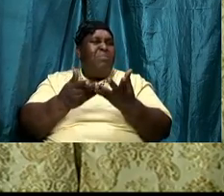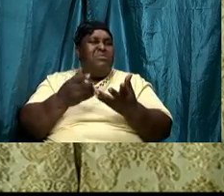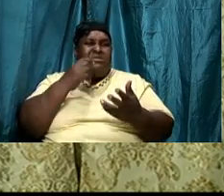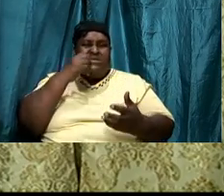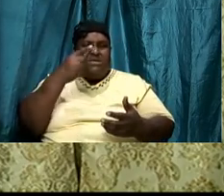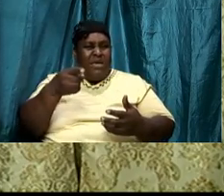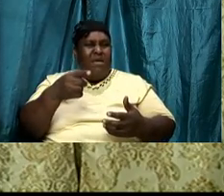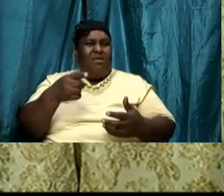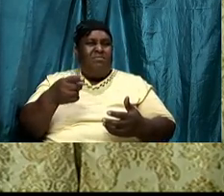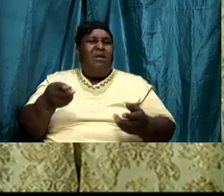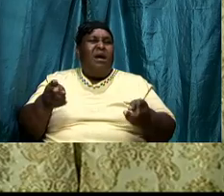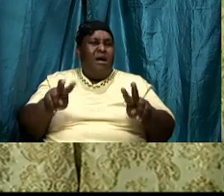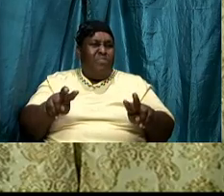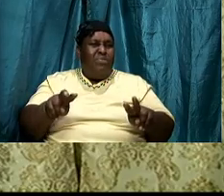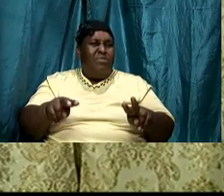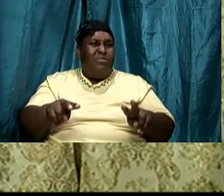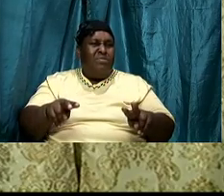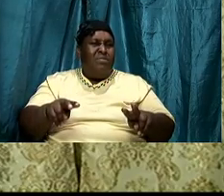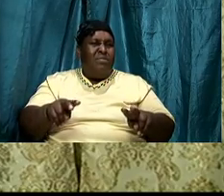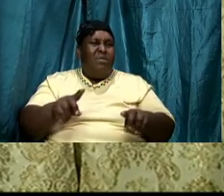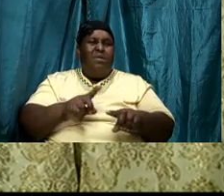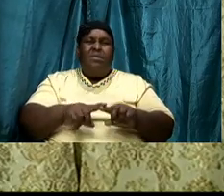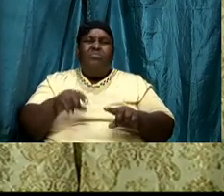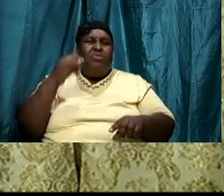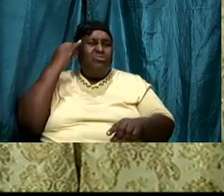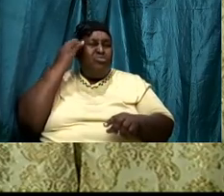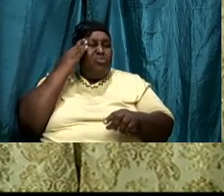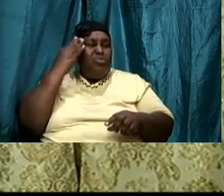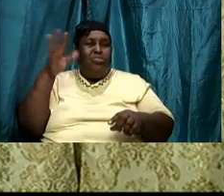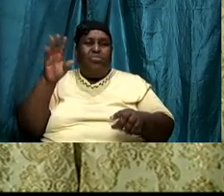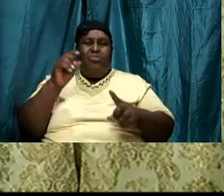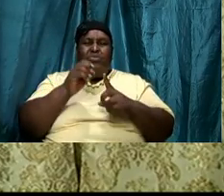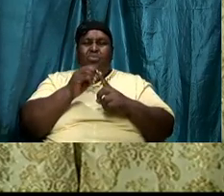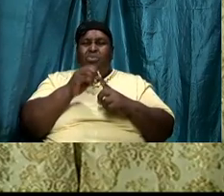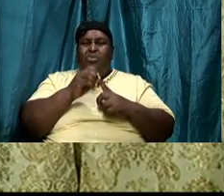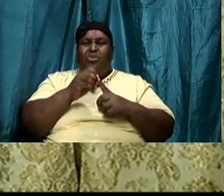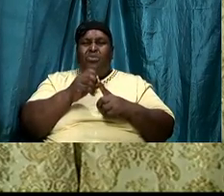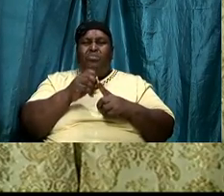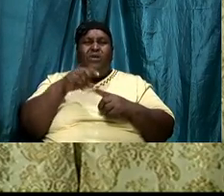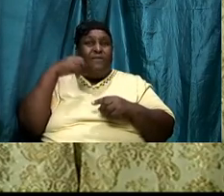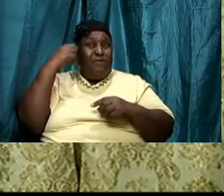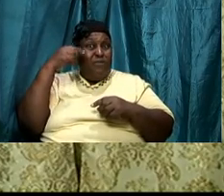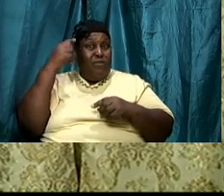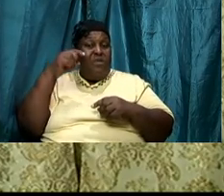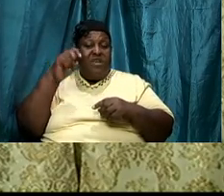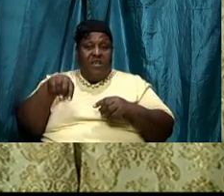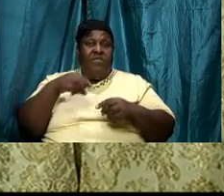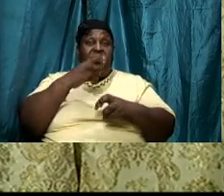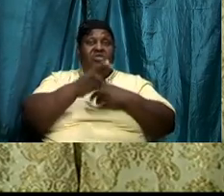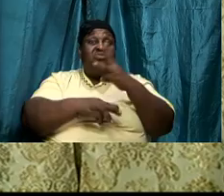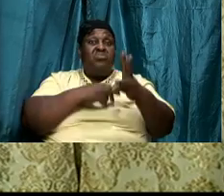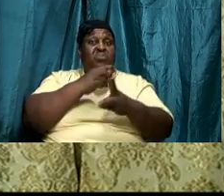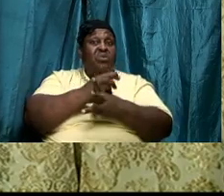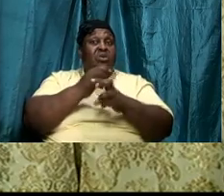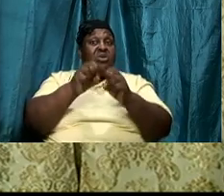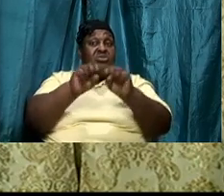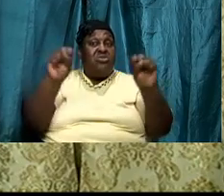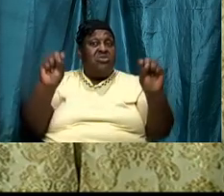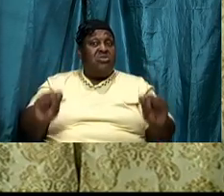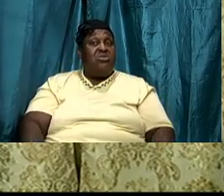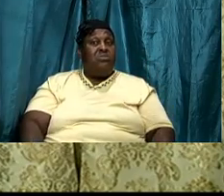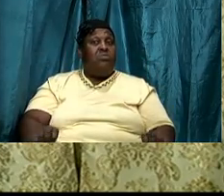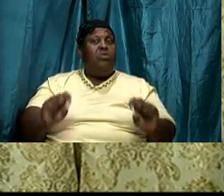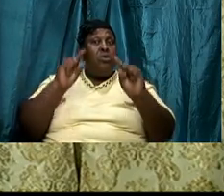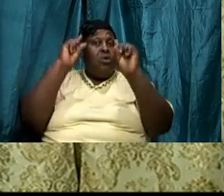but if we don't know the world we will get sucked in don't get sucked in this world system is going down